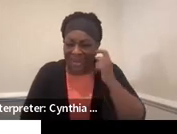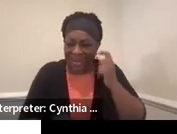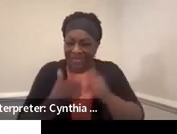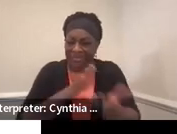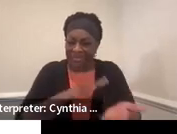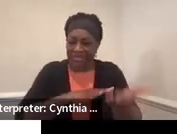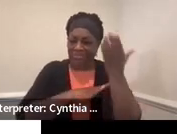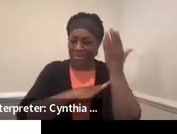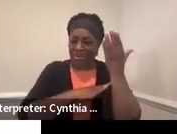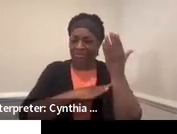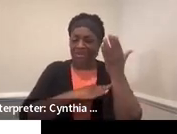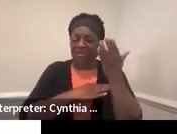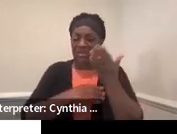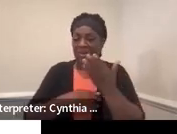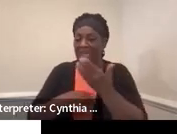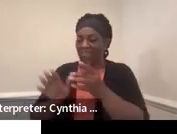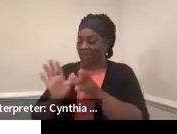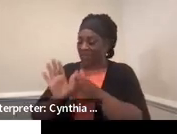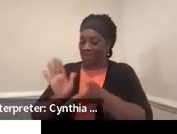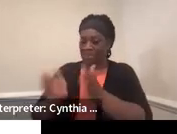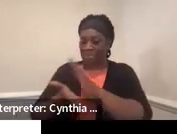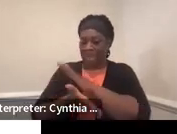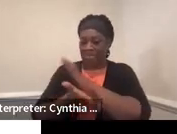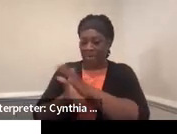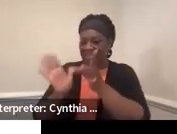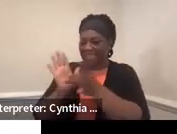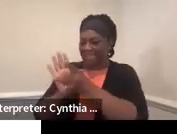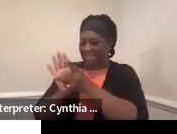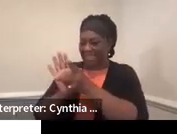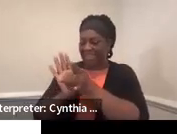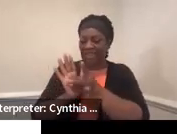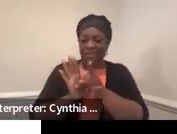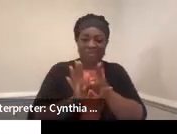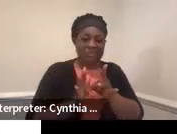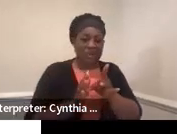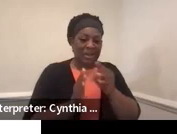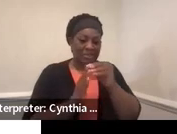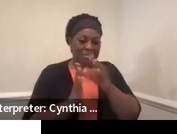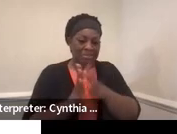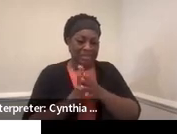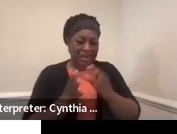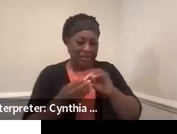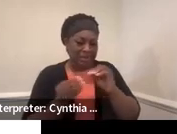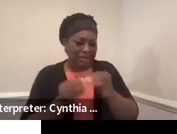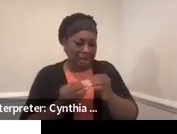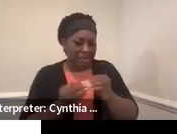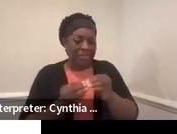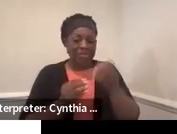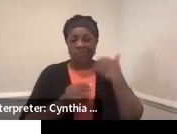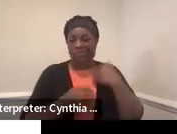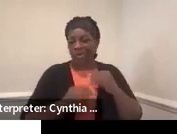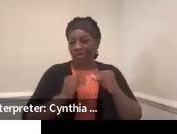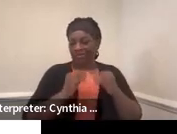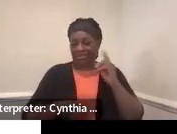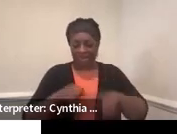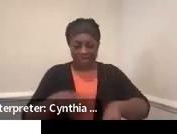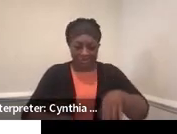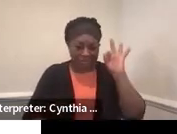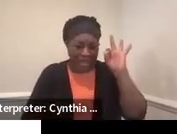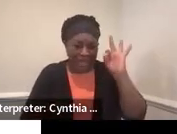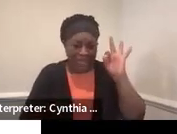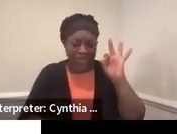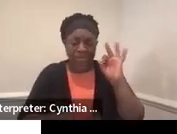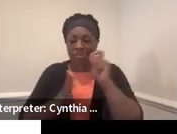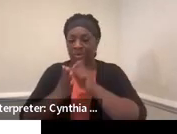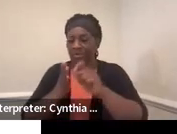have a sticky on my desk so I can write down slide numbers because I couldn't find them, of course, when I wanted to fix them. So if